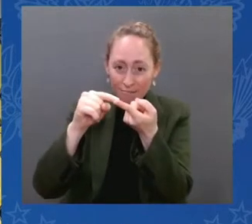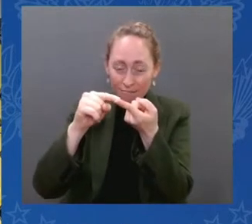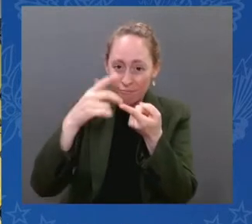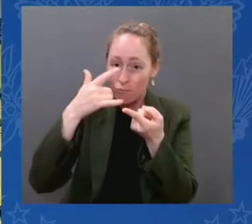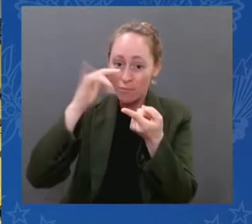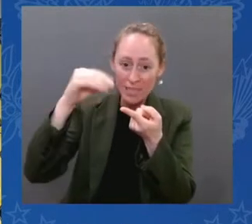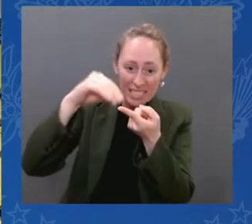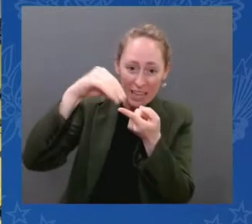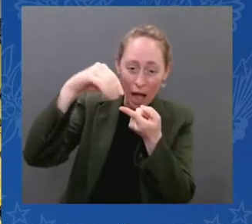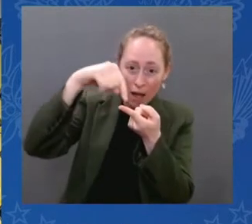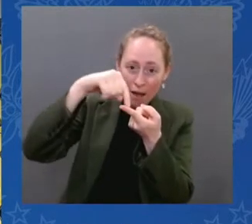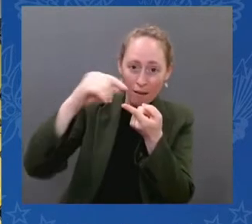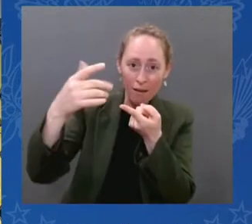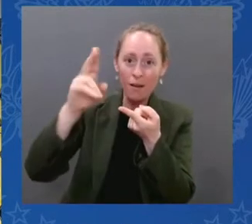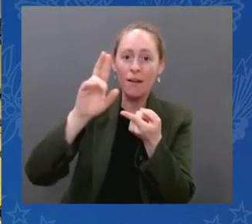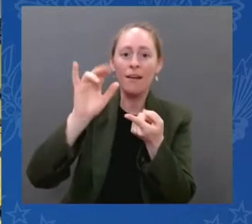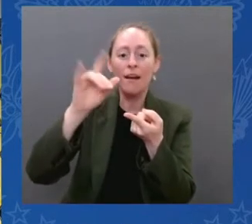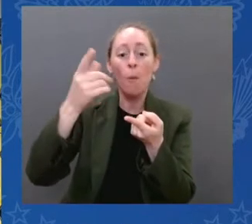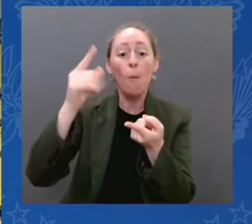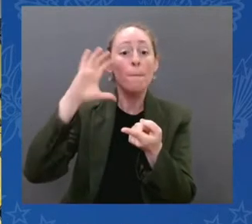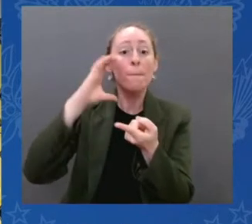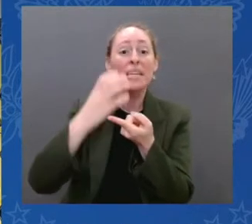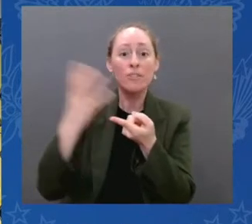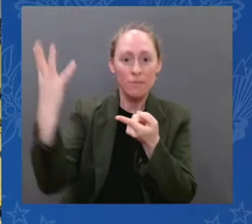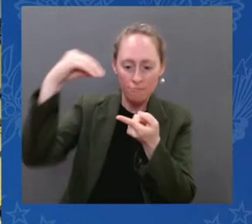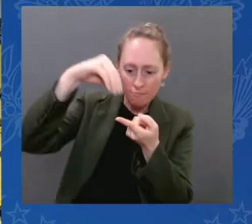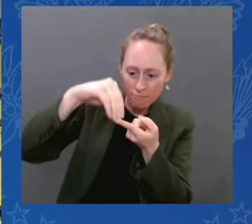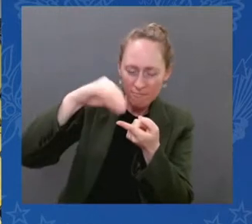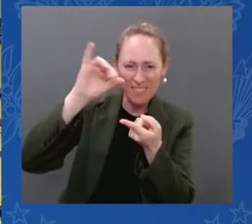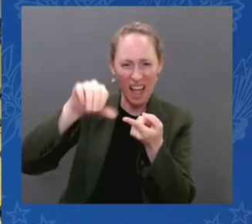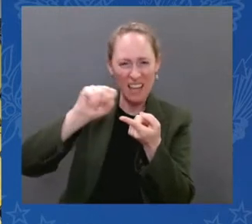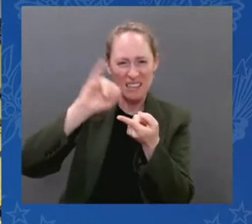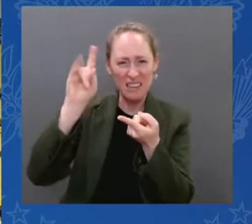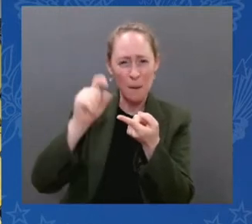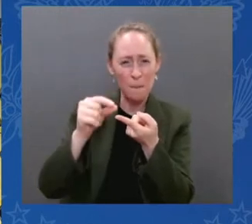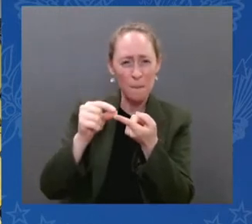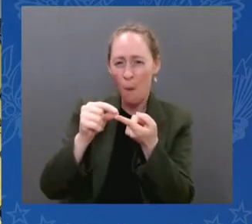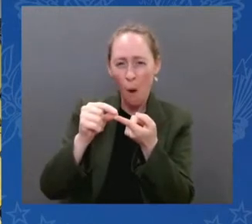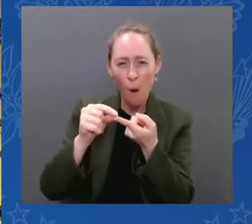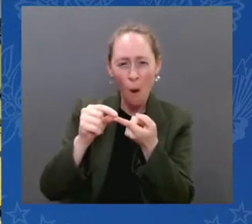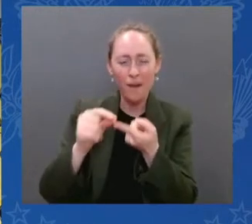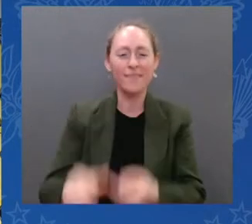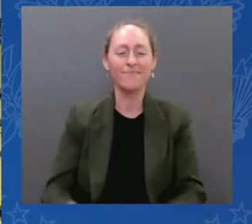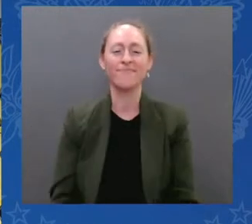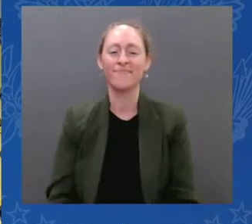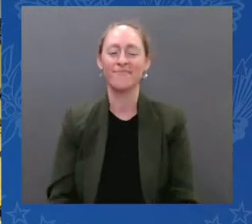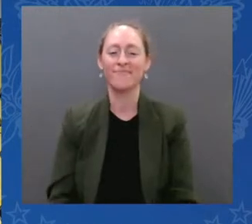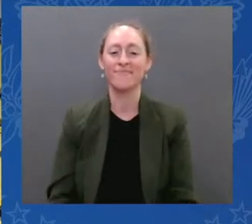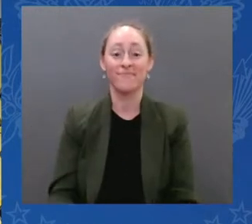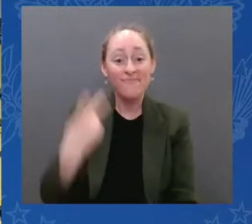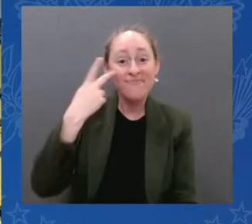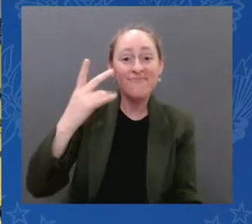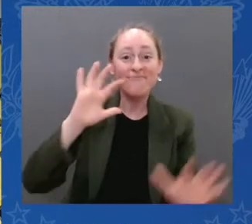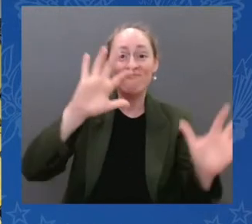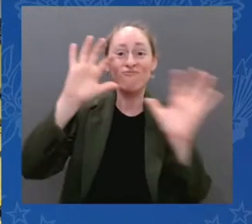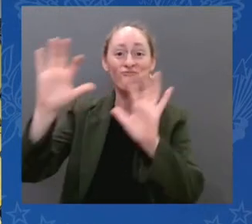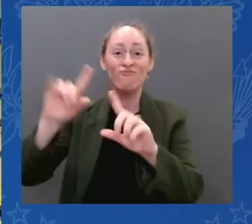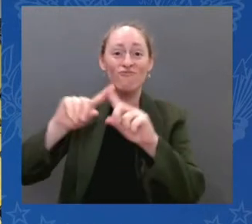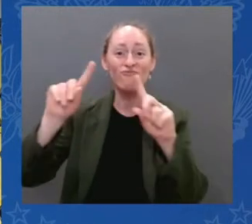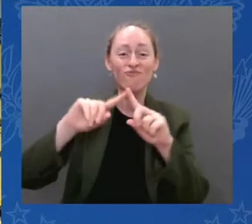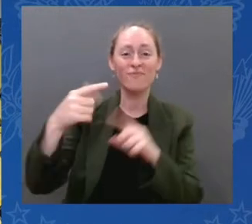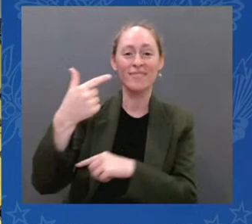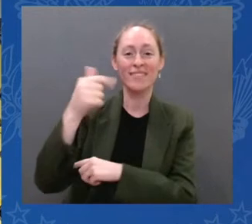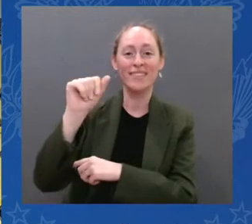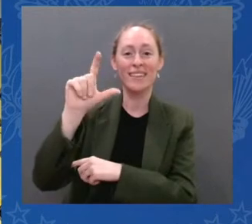You're seeing galaxies that are shining around other galaxies whose light has been bent.